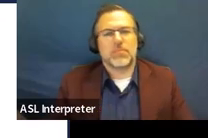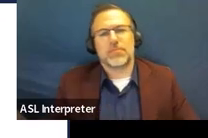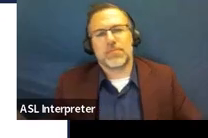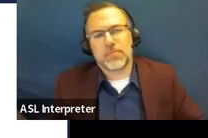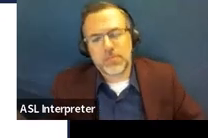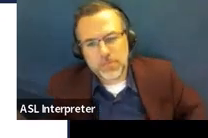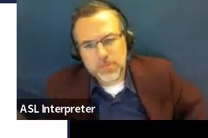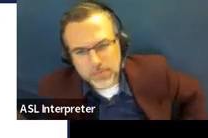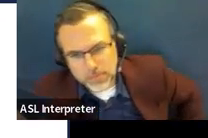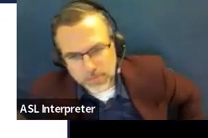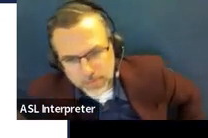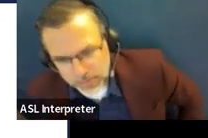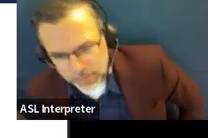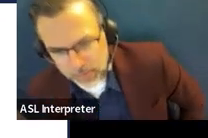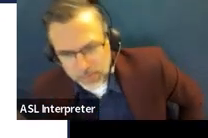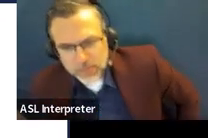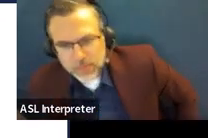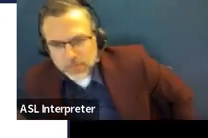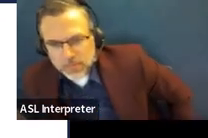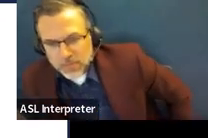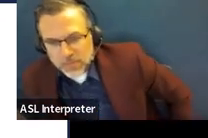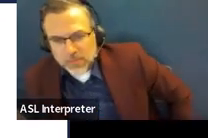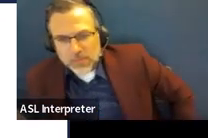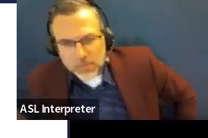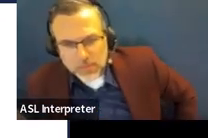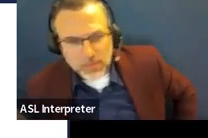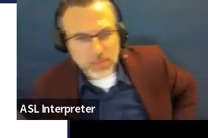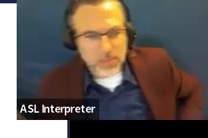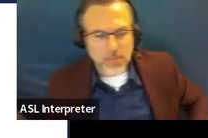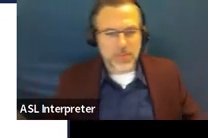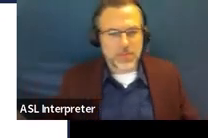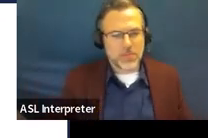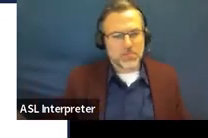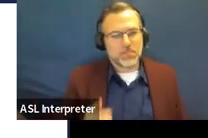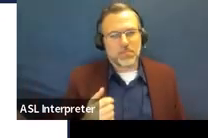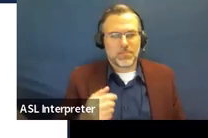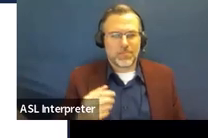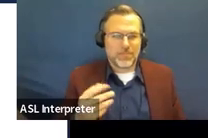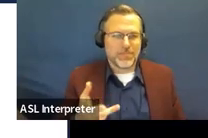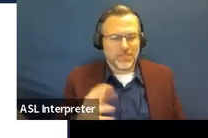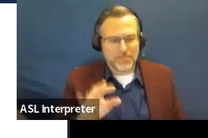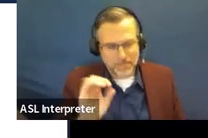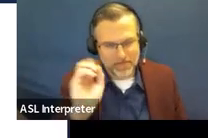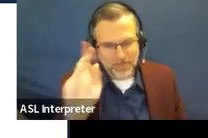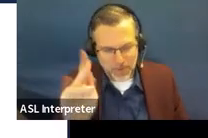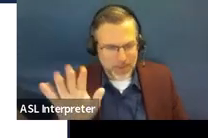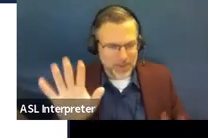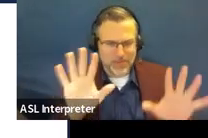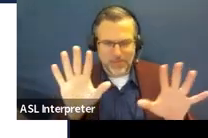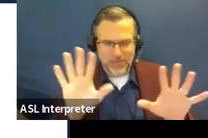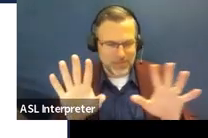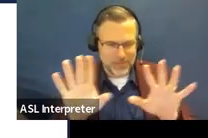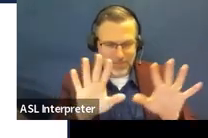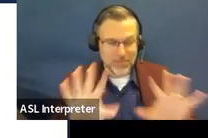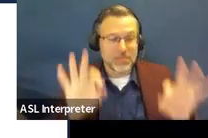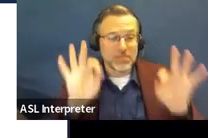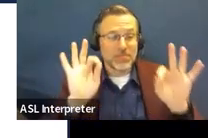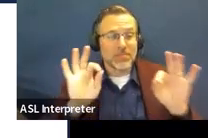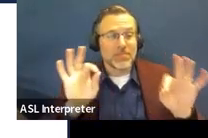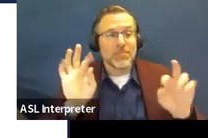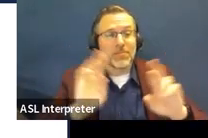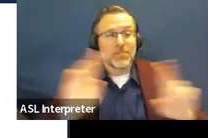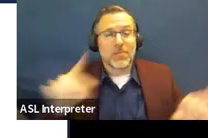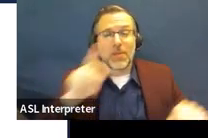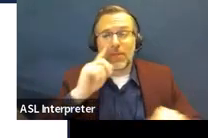copied this from another slide and I wasn't aware it had this lovely animation. All right. So for your annual reviews,